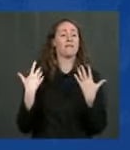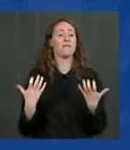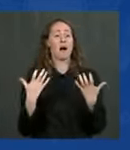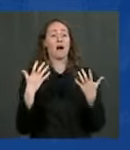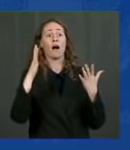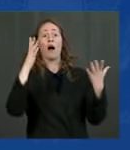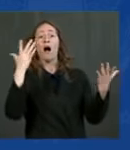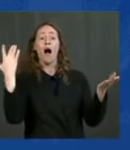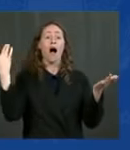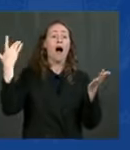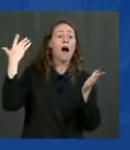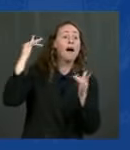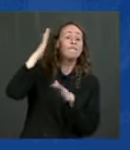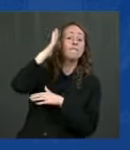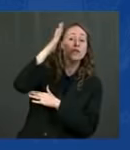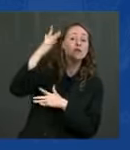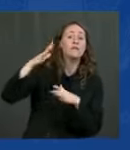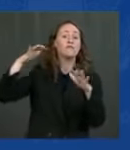damage done